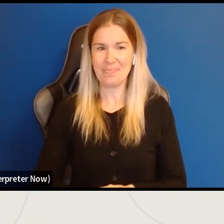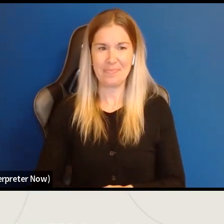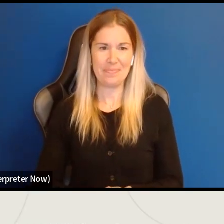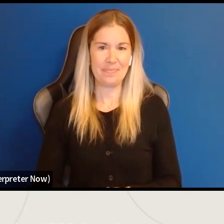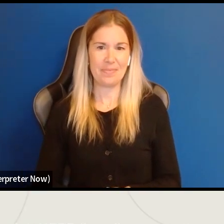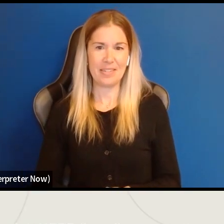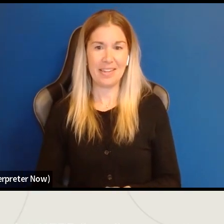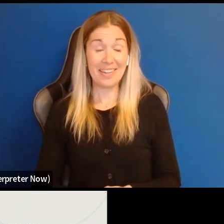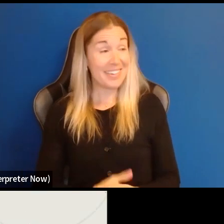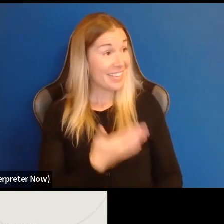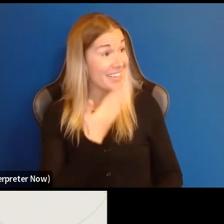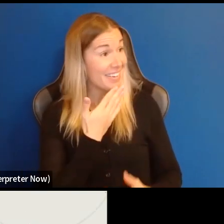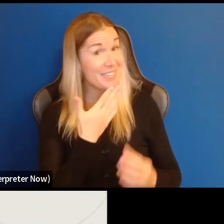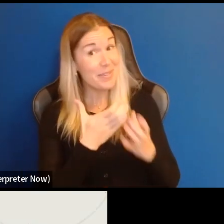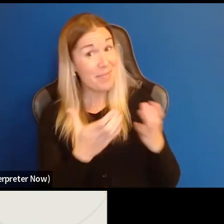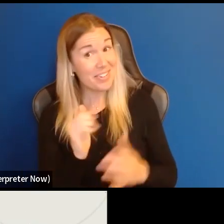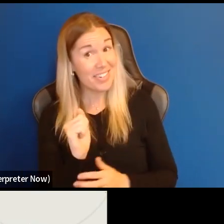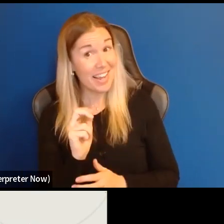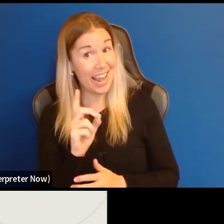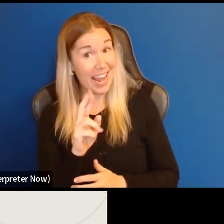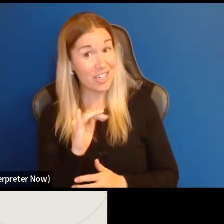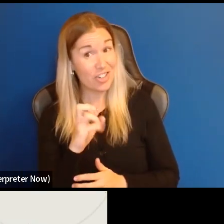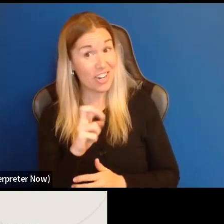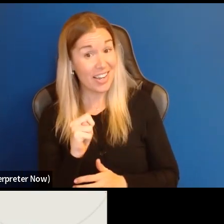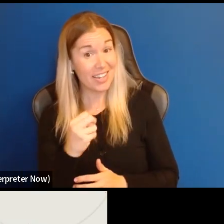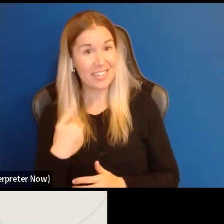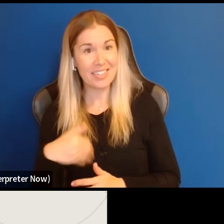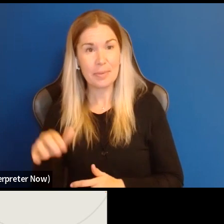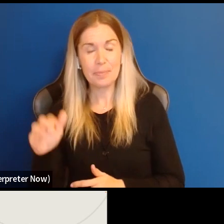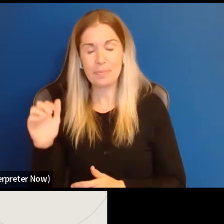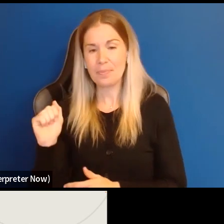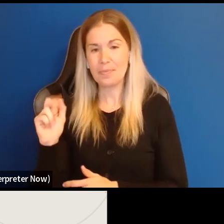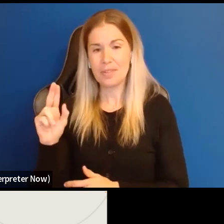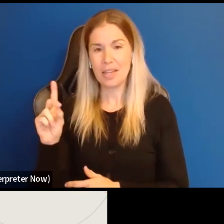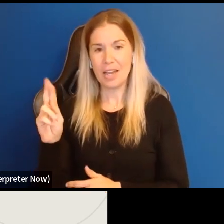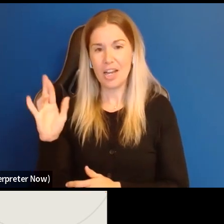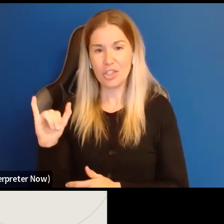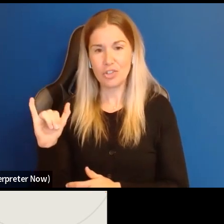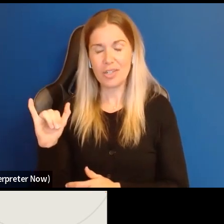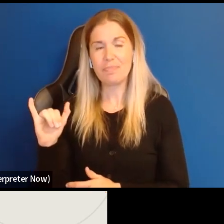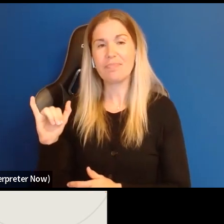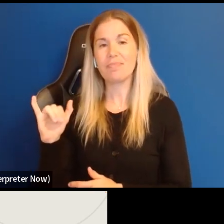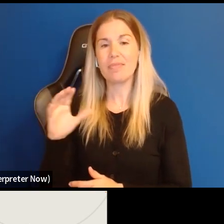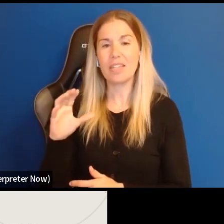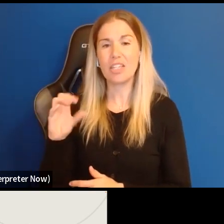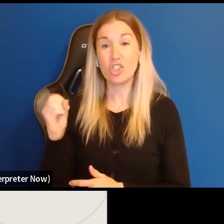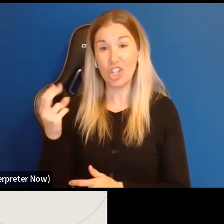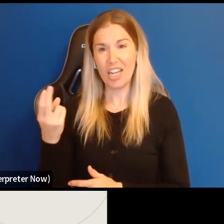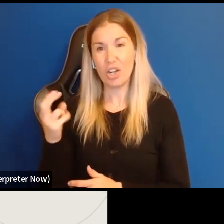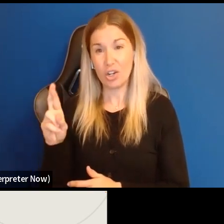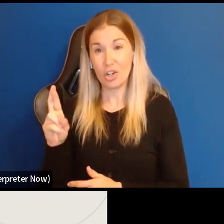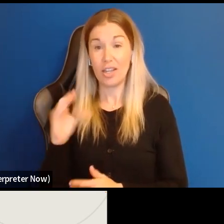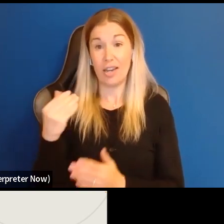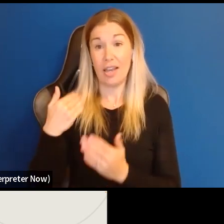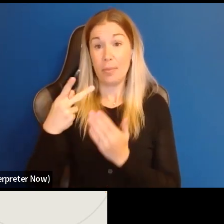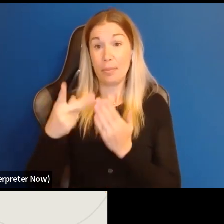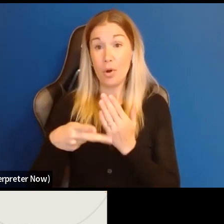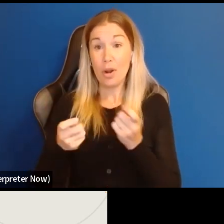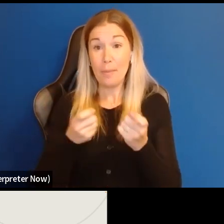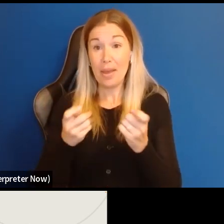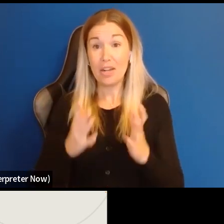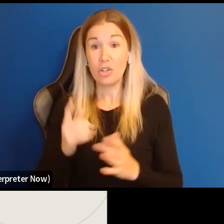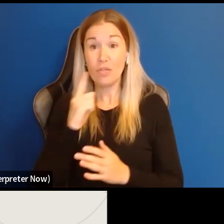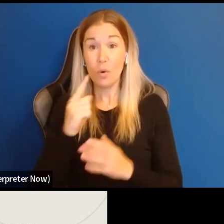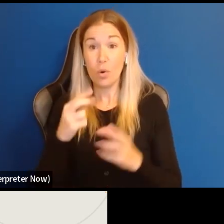Thank you. you so much, Adrian. My name is Audrey Serafin. I use she her pronouns and I am the program manager for regional grants